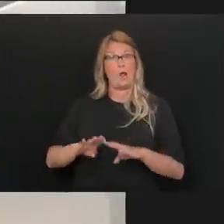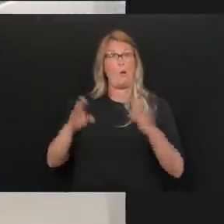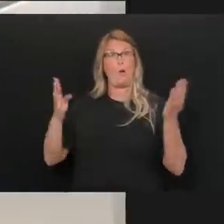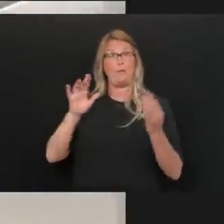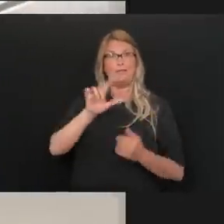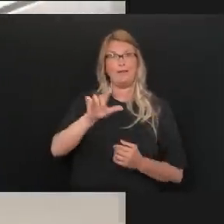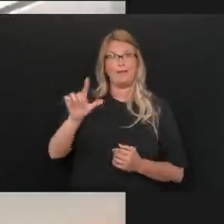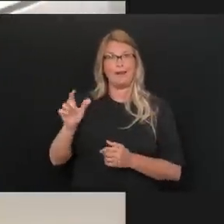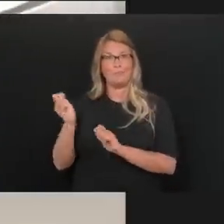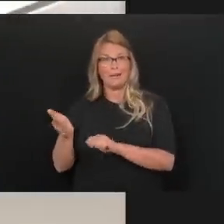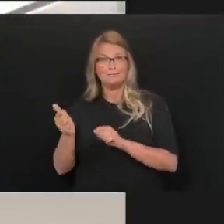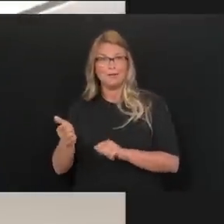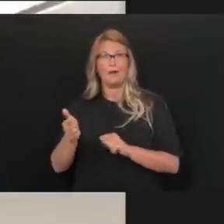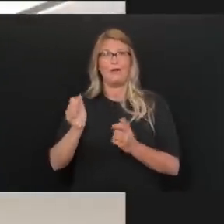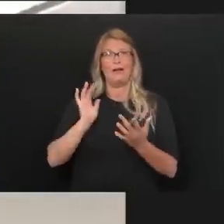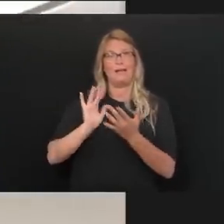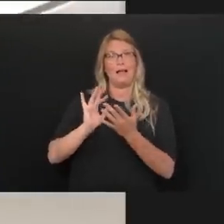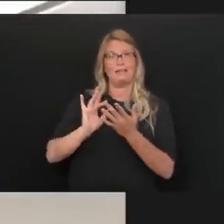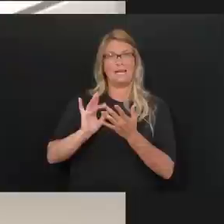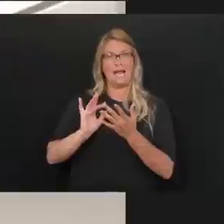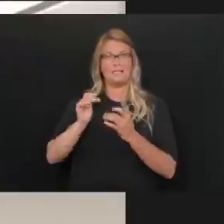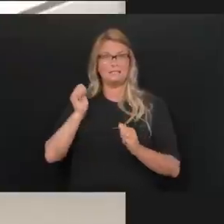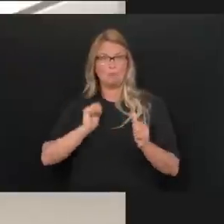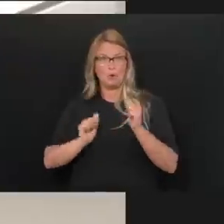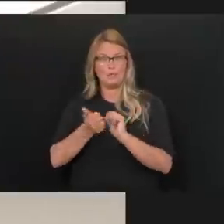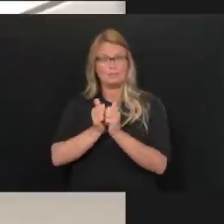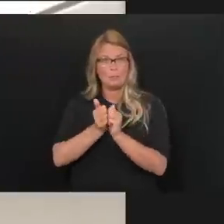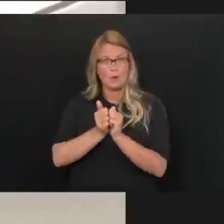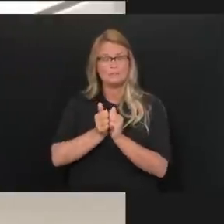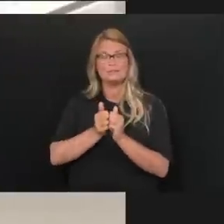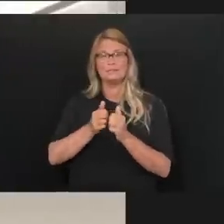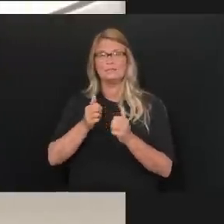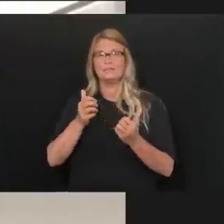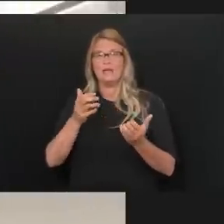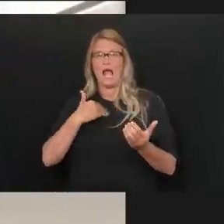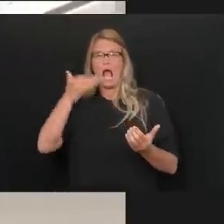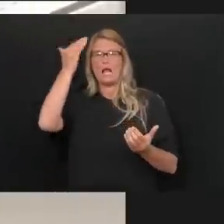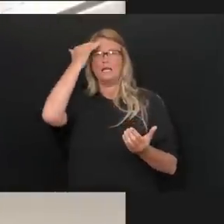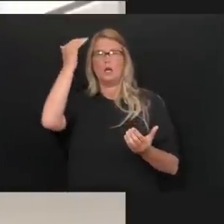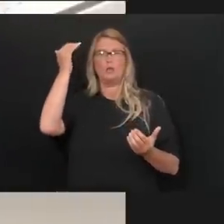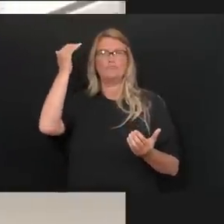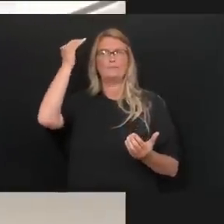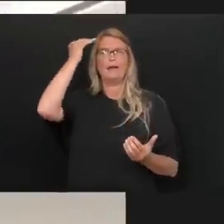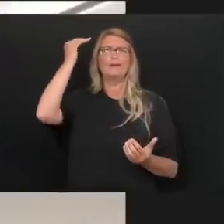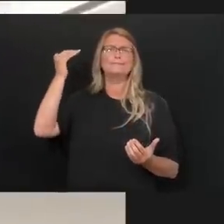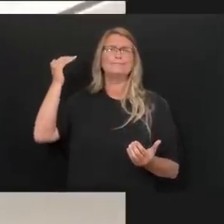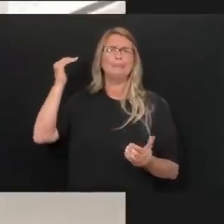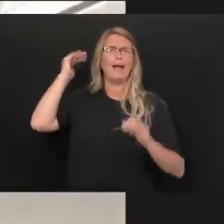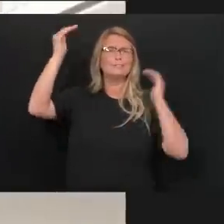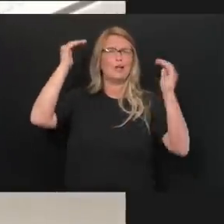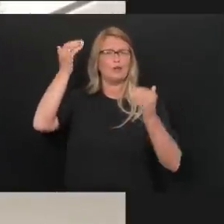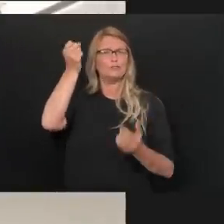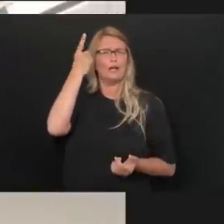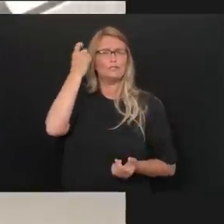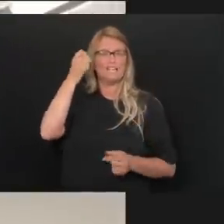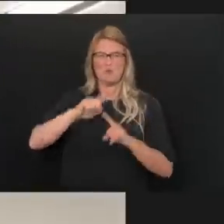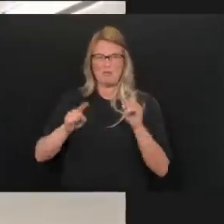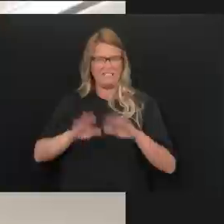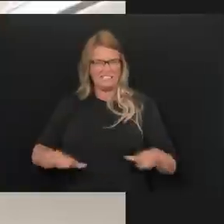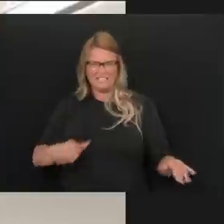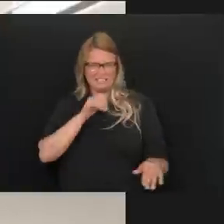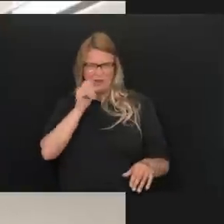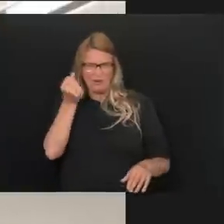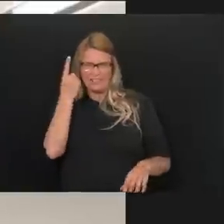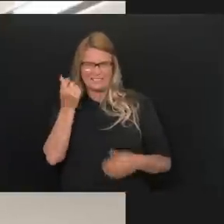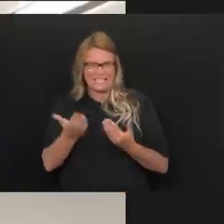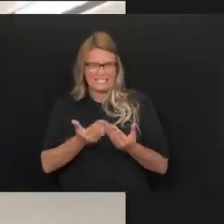-contact sports and even some of the middle and high school athletic training. I know the adults get it. The kids always don't on something like this. So what are you